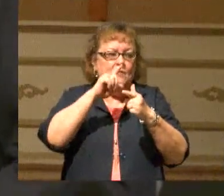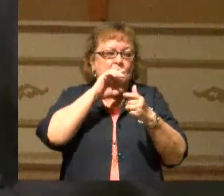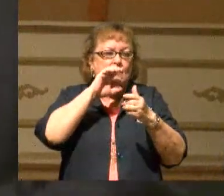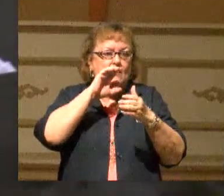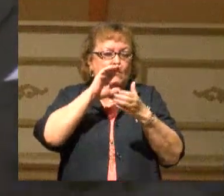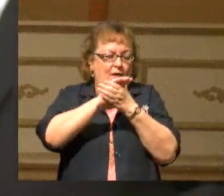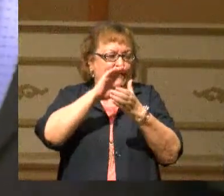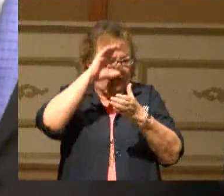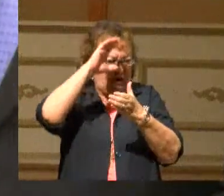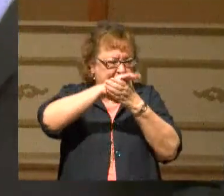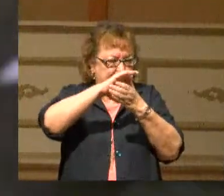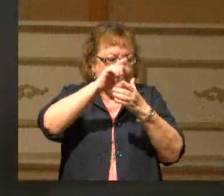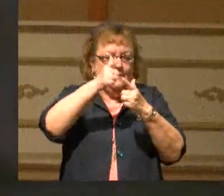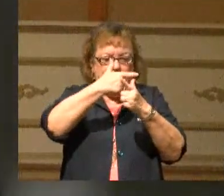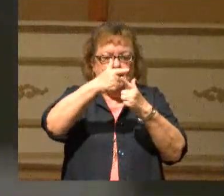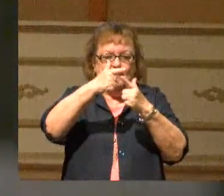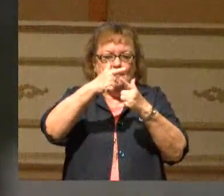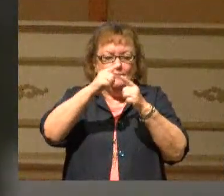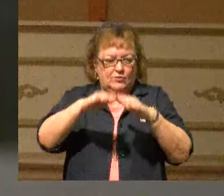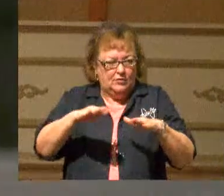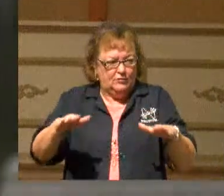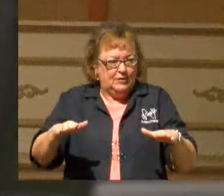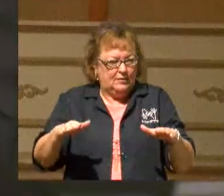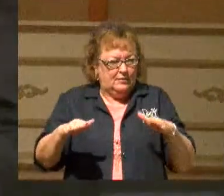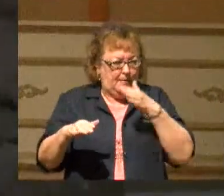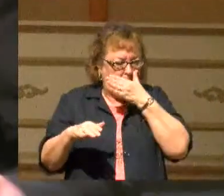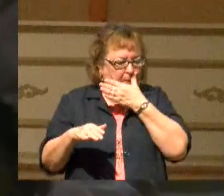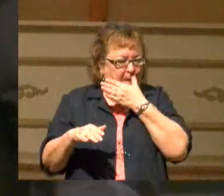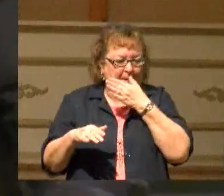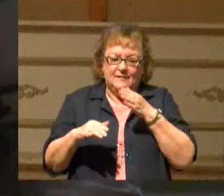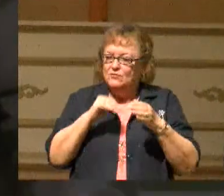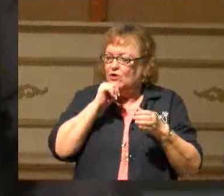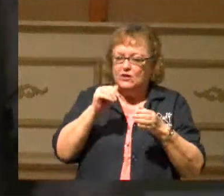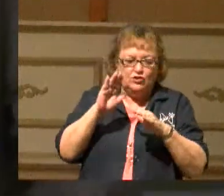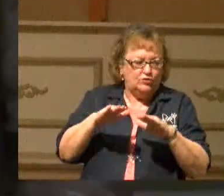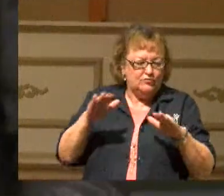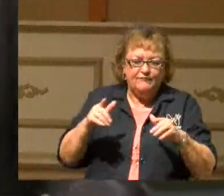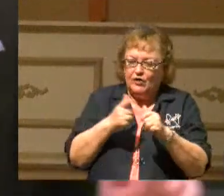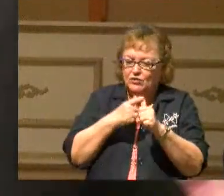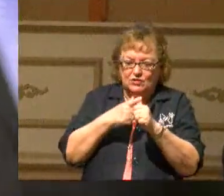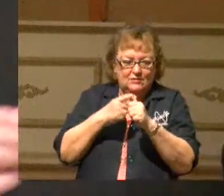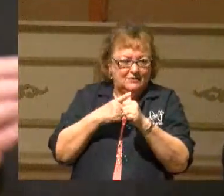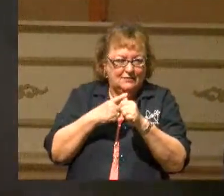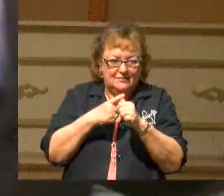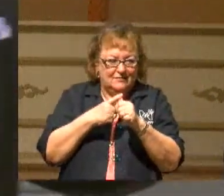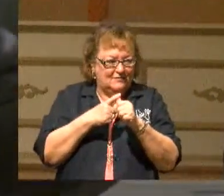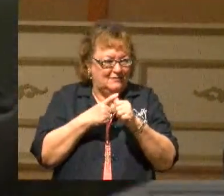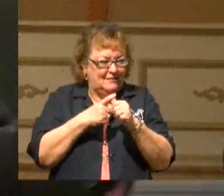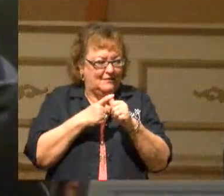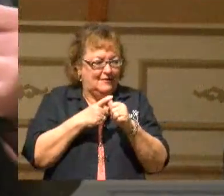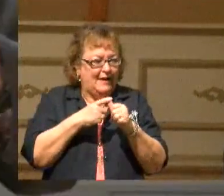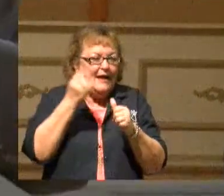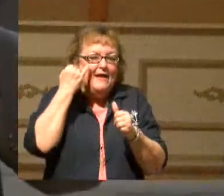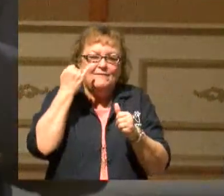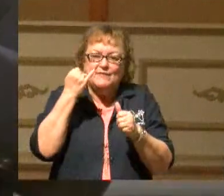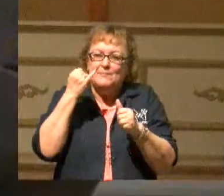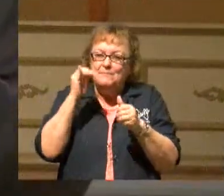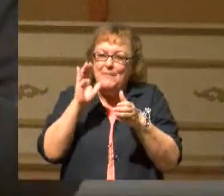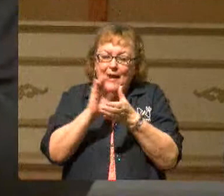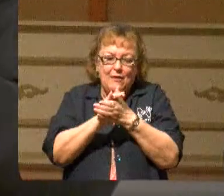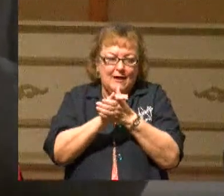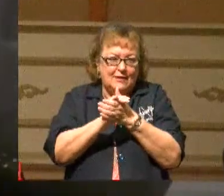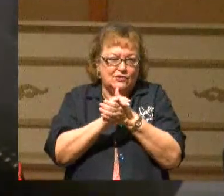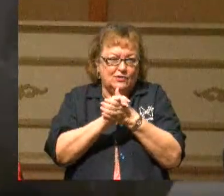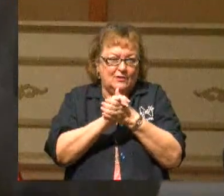You say, oh, wait a minute. Children? No, no. You see, if the marriage doesn't